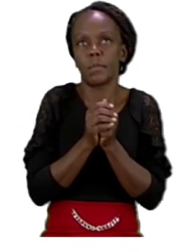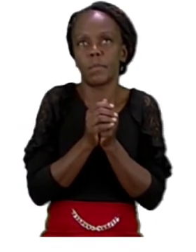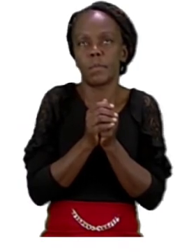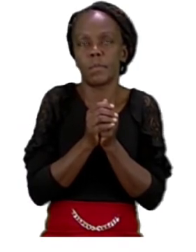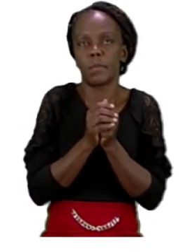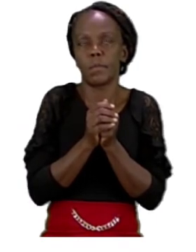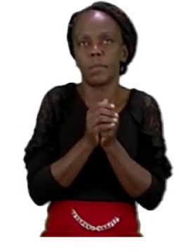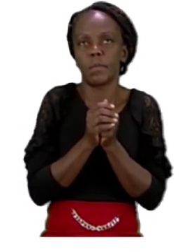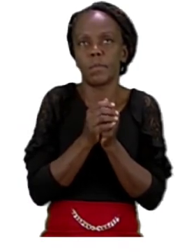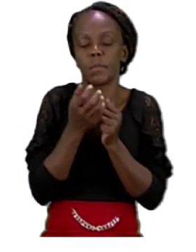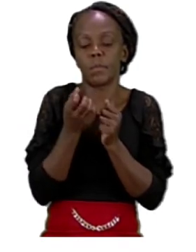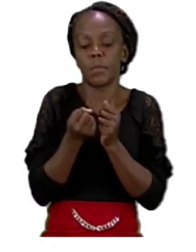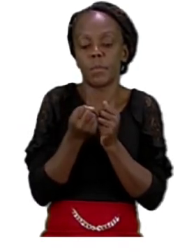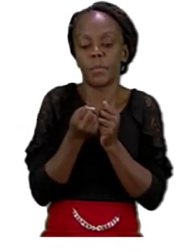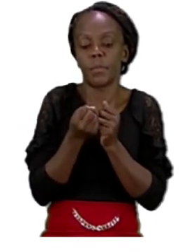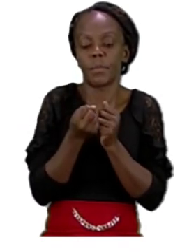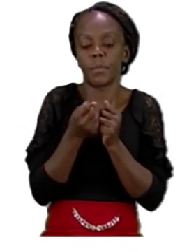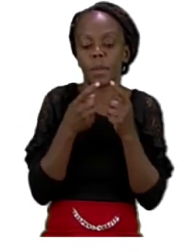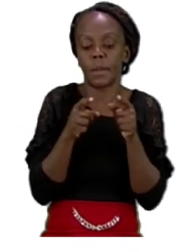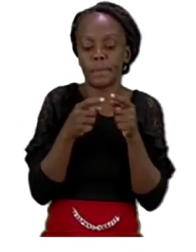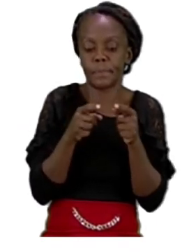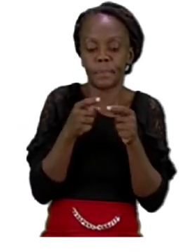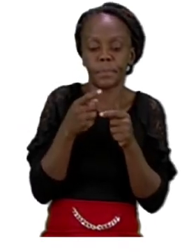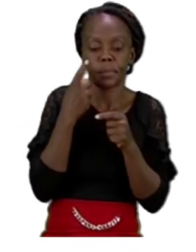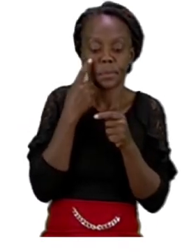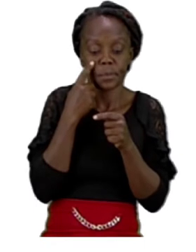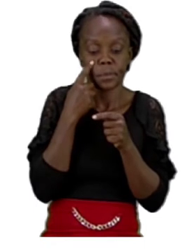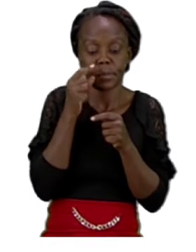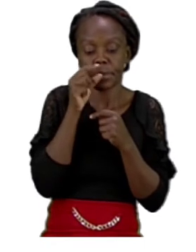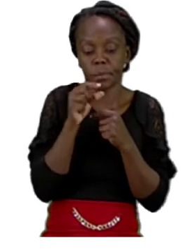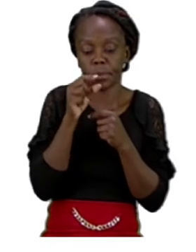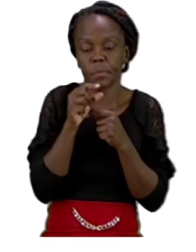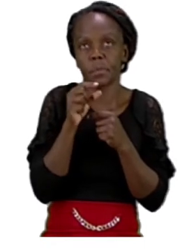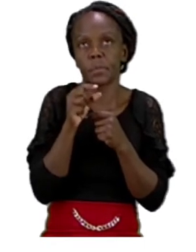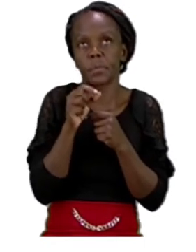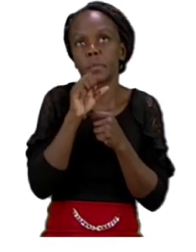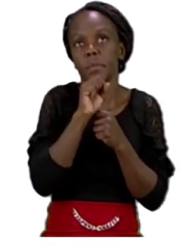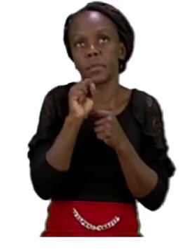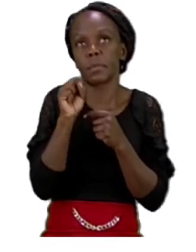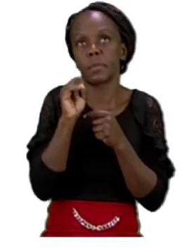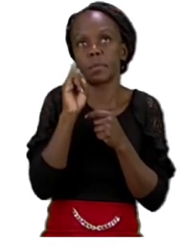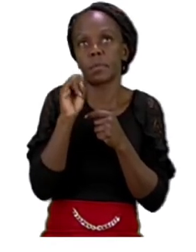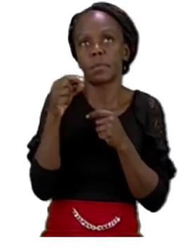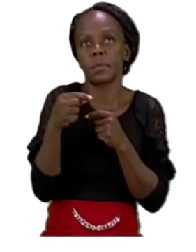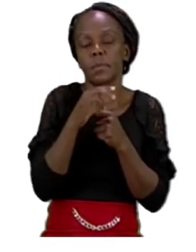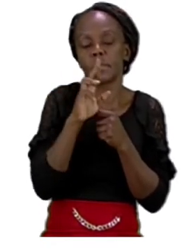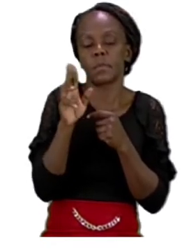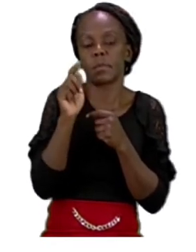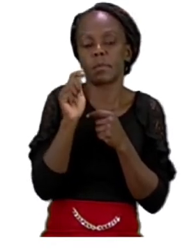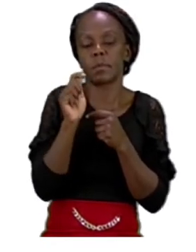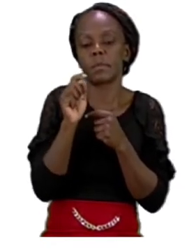be doing sight words. Now remember we have done these words before so this is